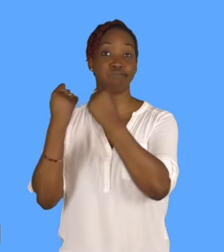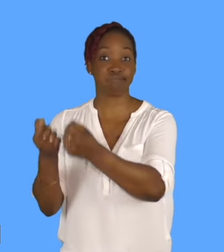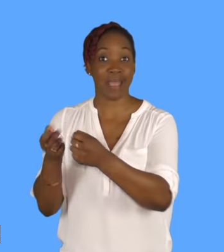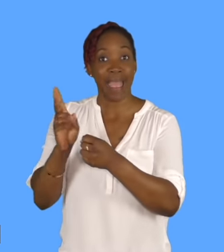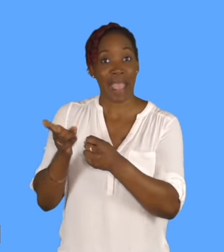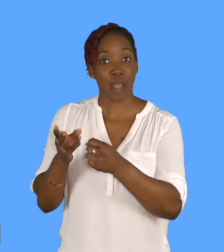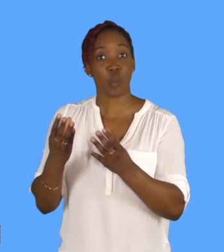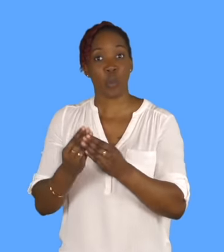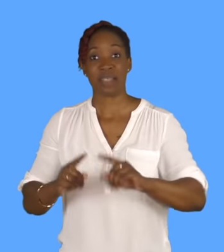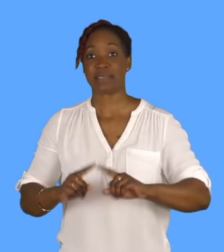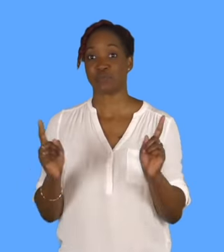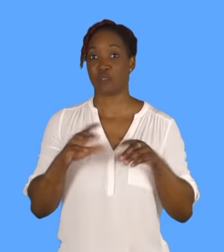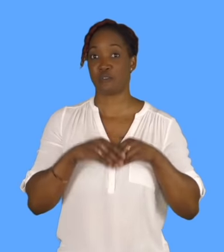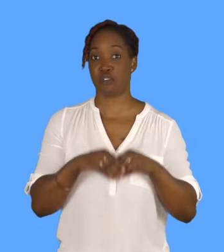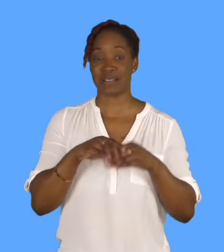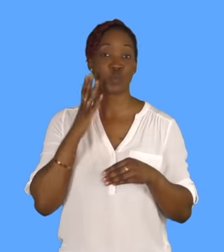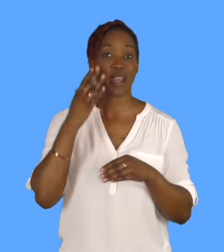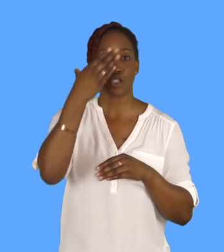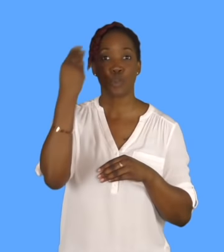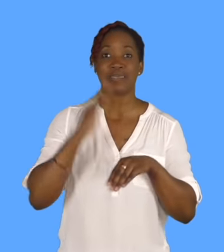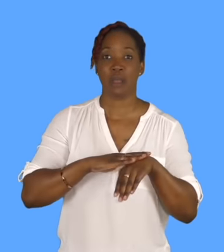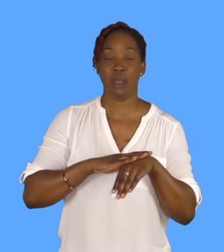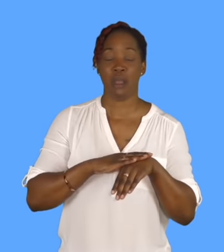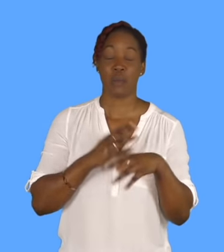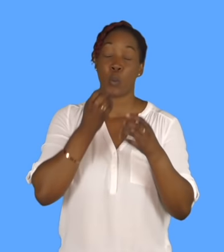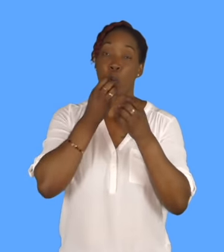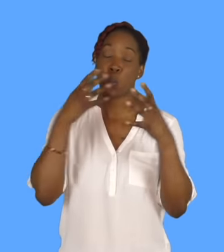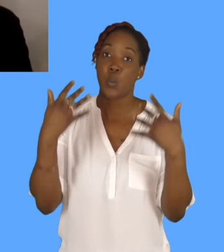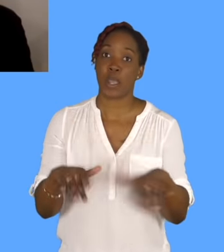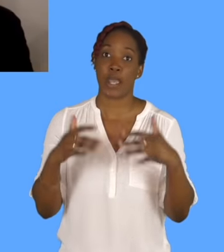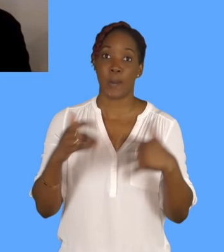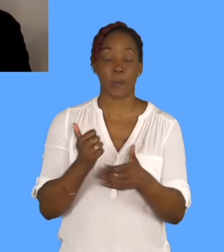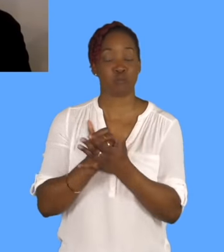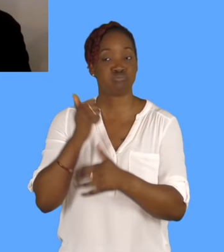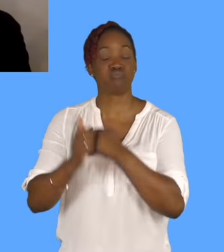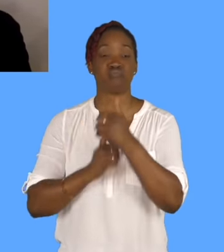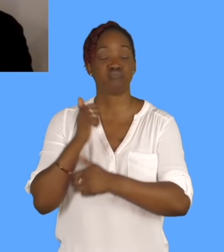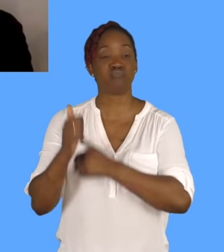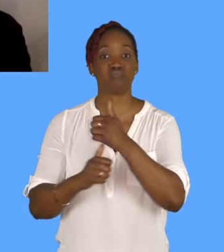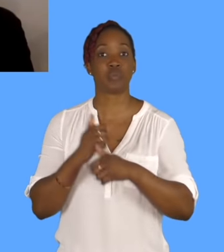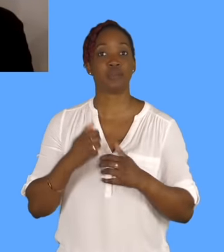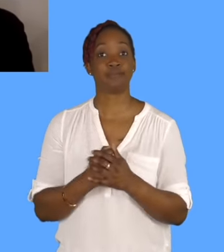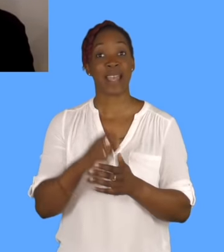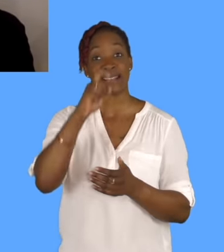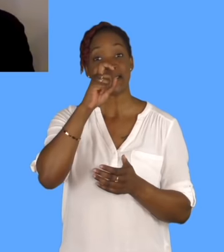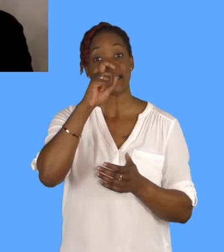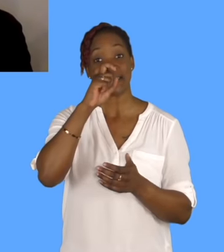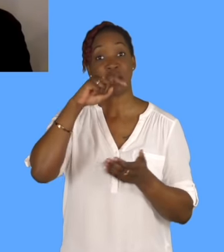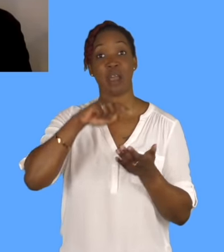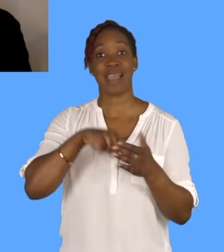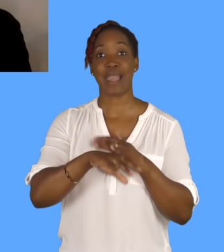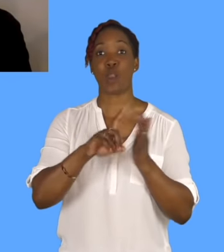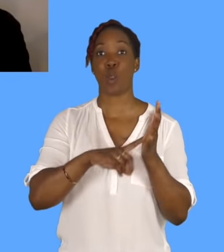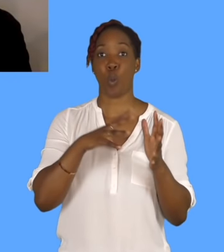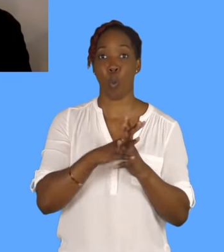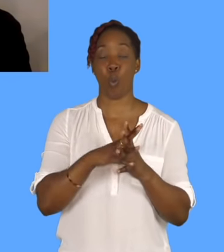magnificent. And then my sister-in-law lives in Edinburgh, so I come, I visit, I come often than before. You'll need